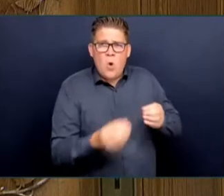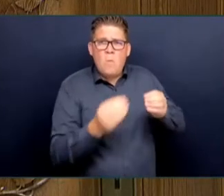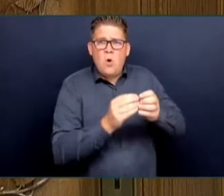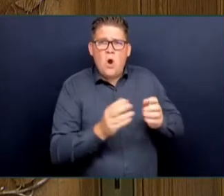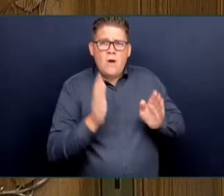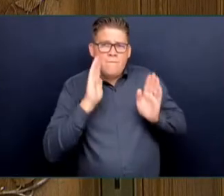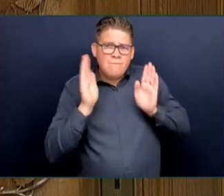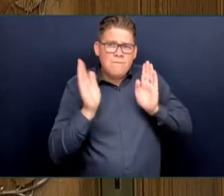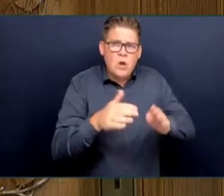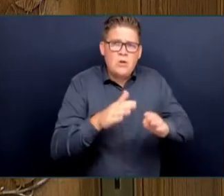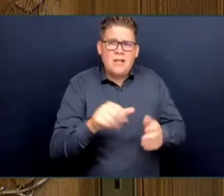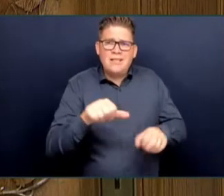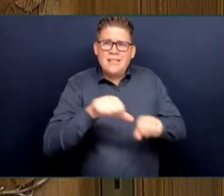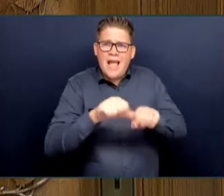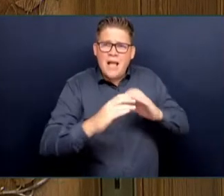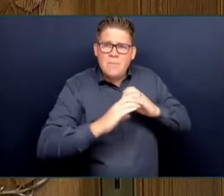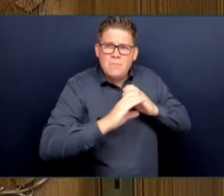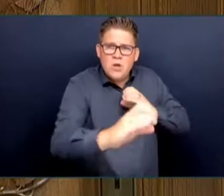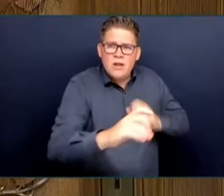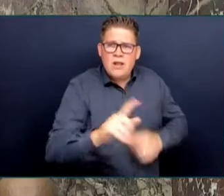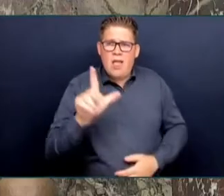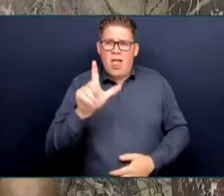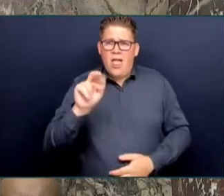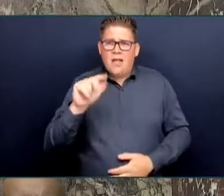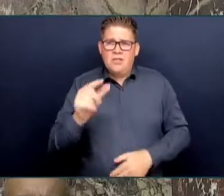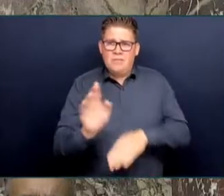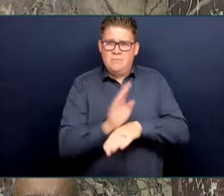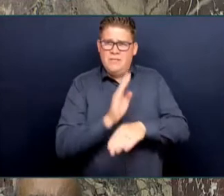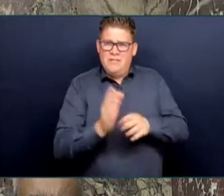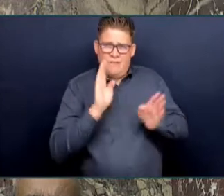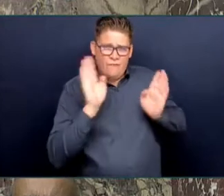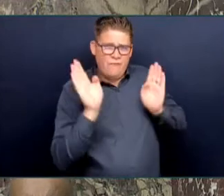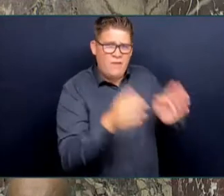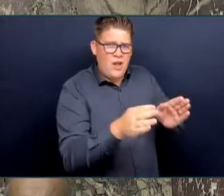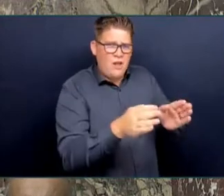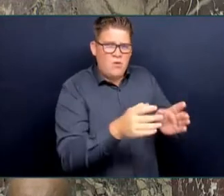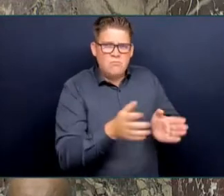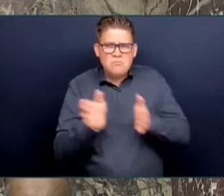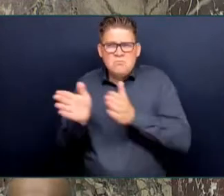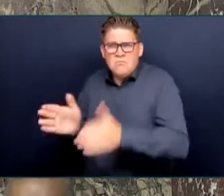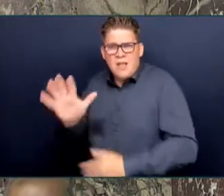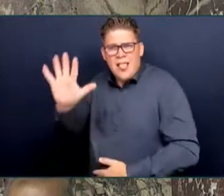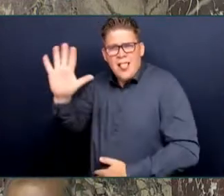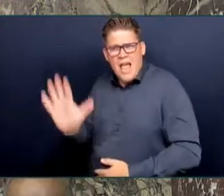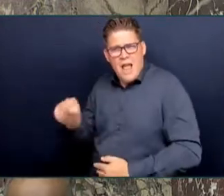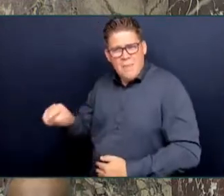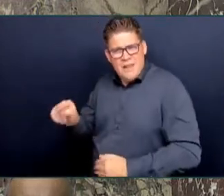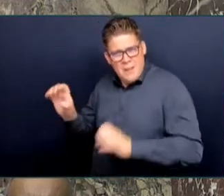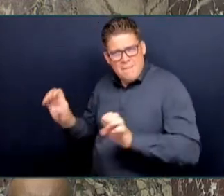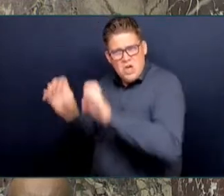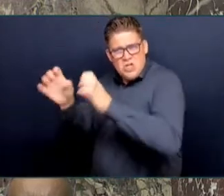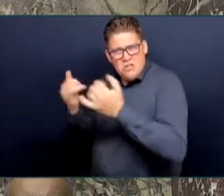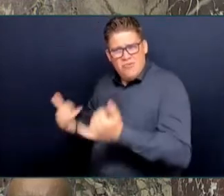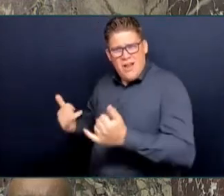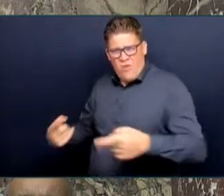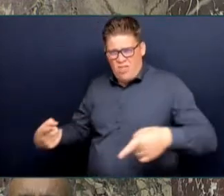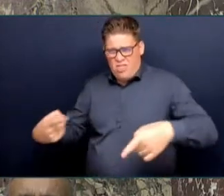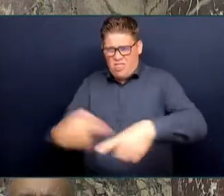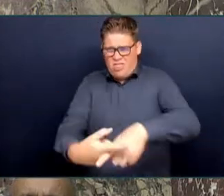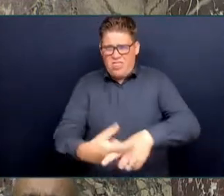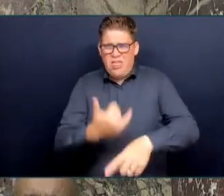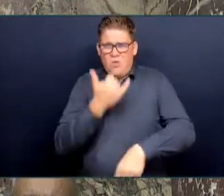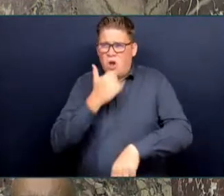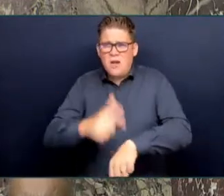Thank you, Honourable Speaker. Certainly, we have experienced unprecedented wildfires over the past five years. That's